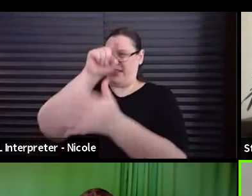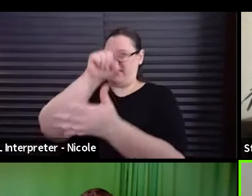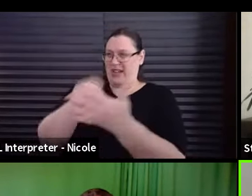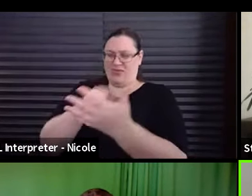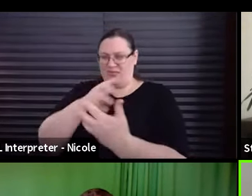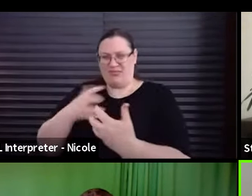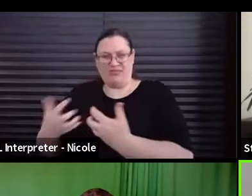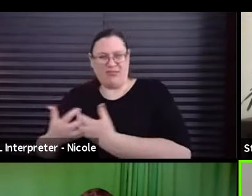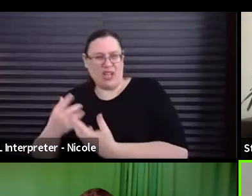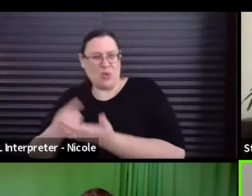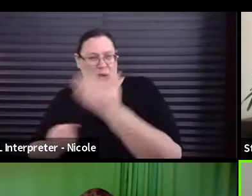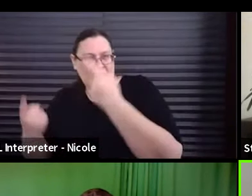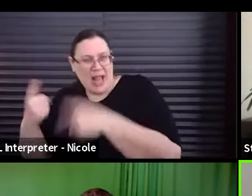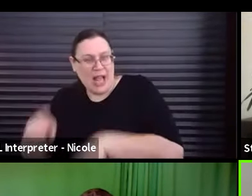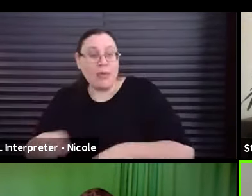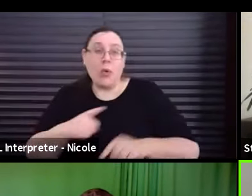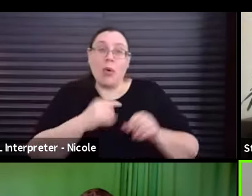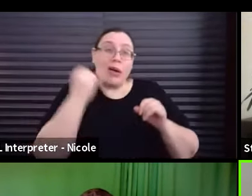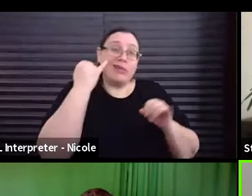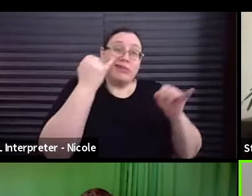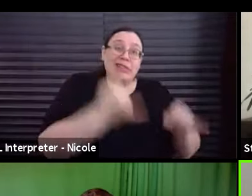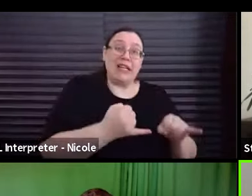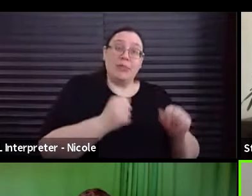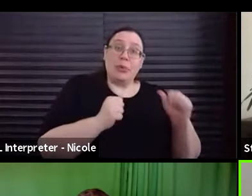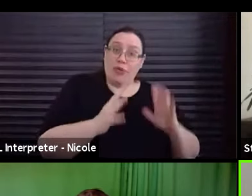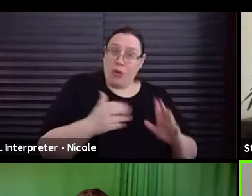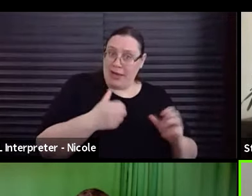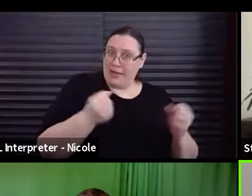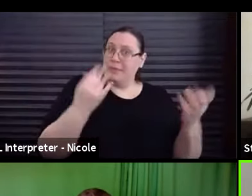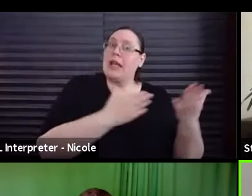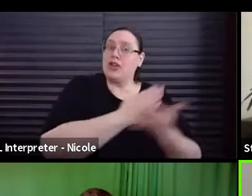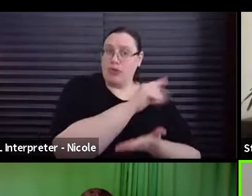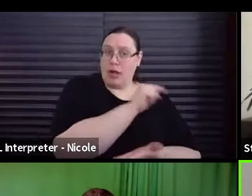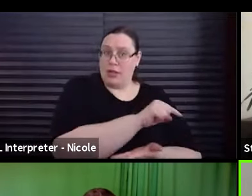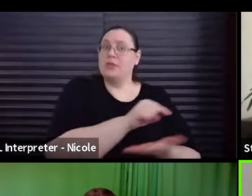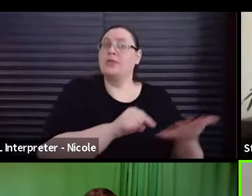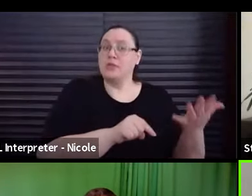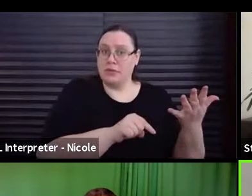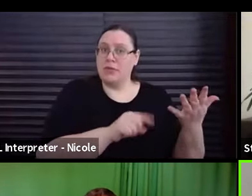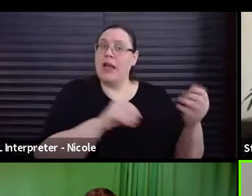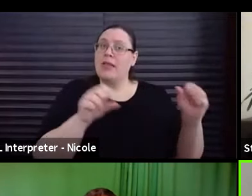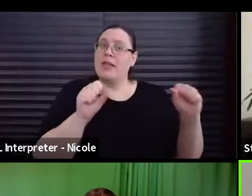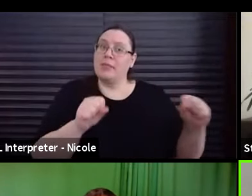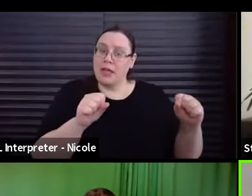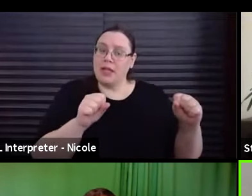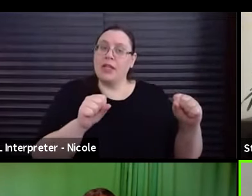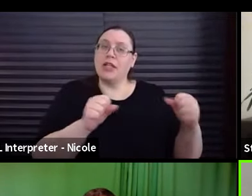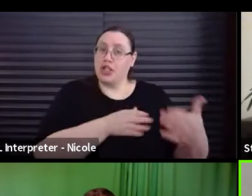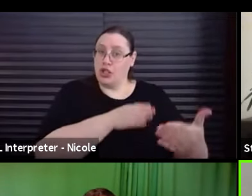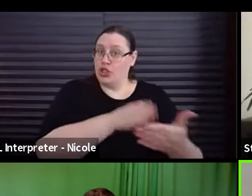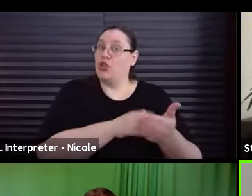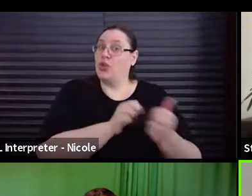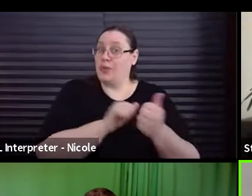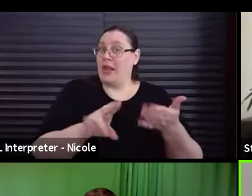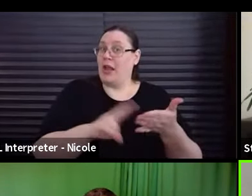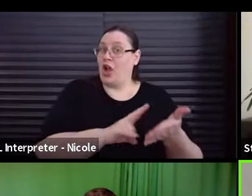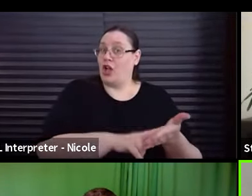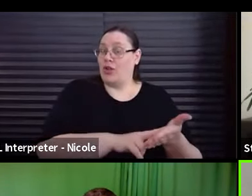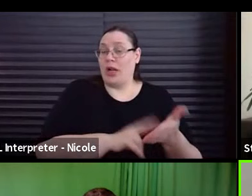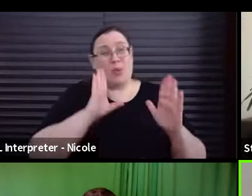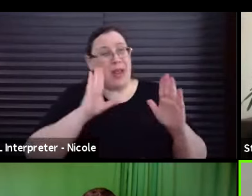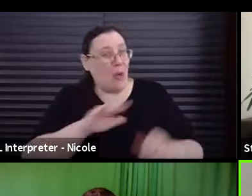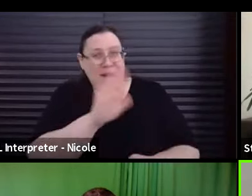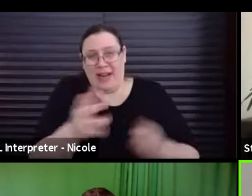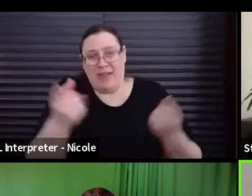the individual performer retains a lot of rights, um, and even the, uh, the ability to sue under this contract, which of course, you know, we hope that never